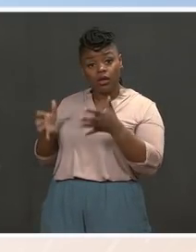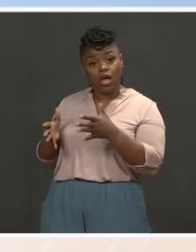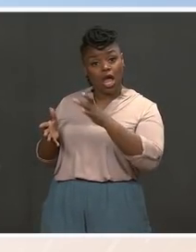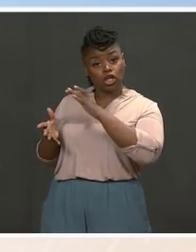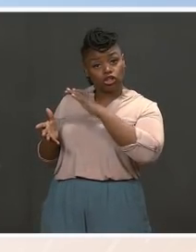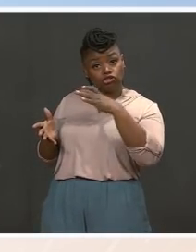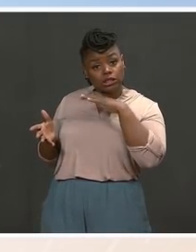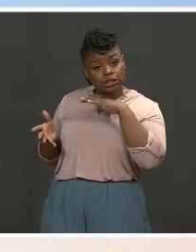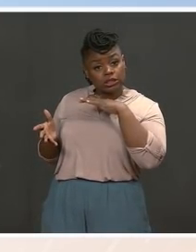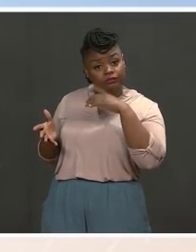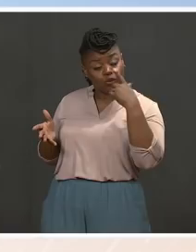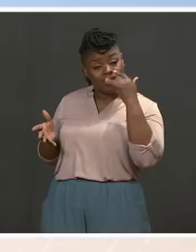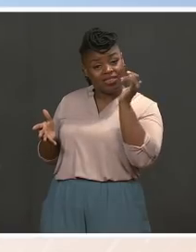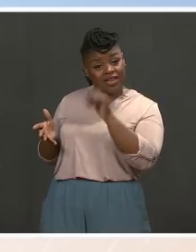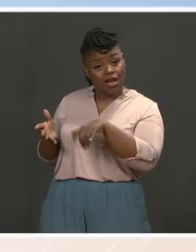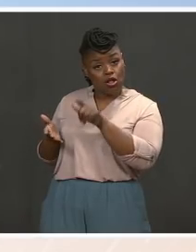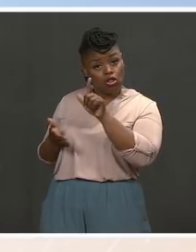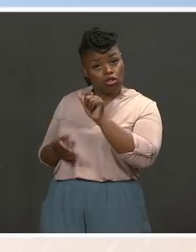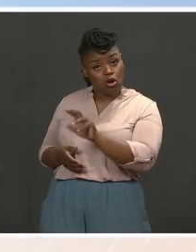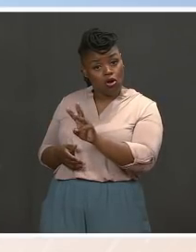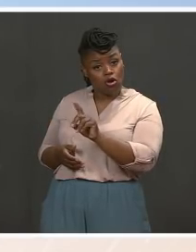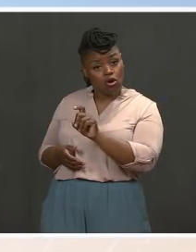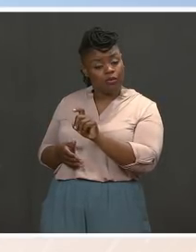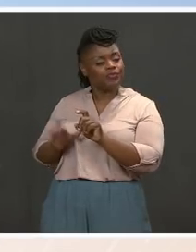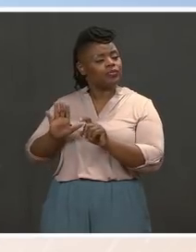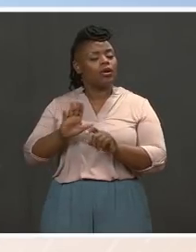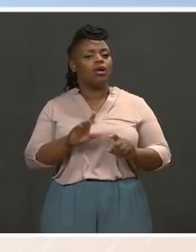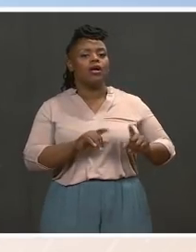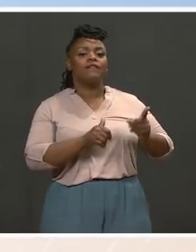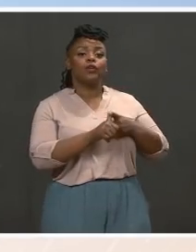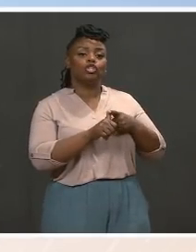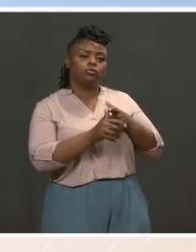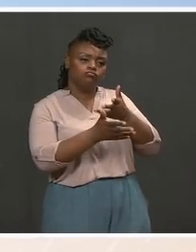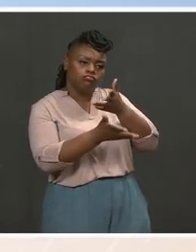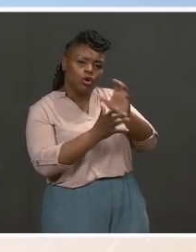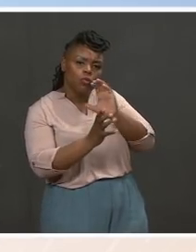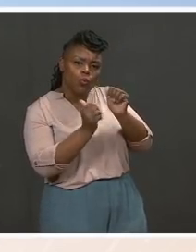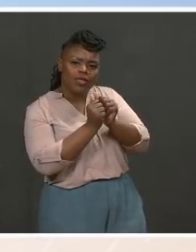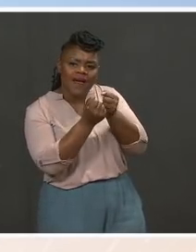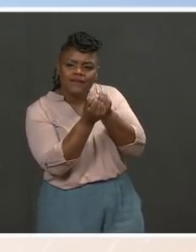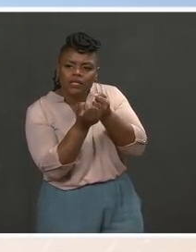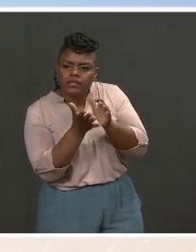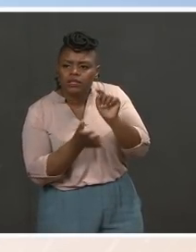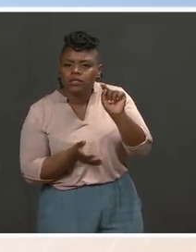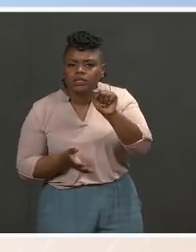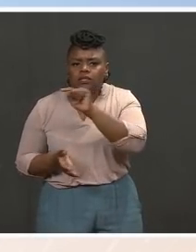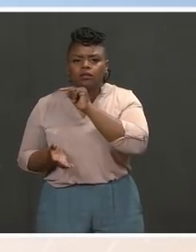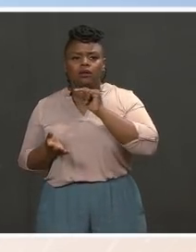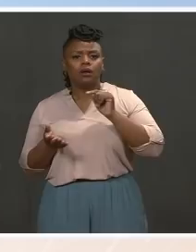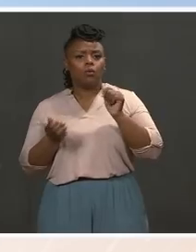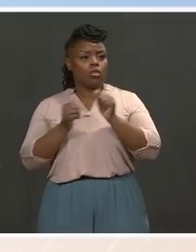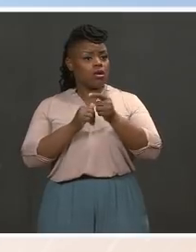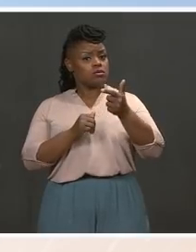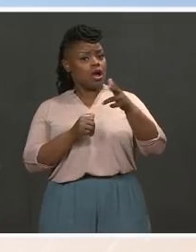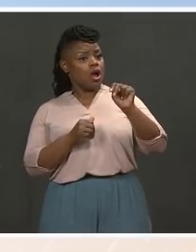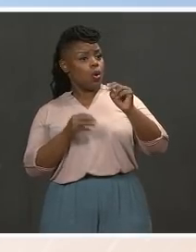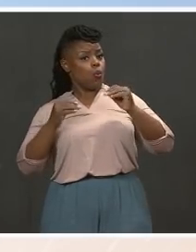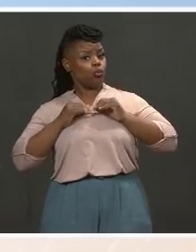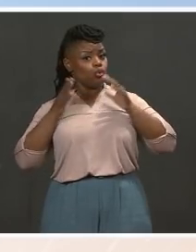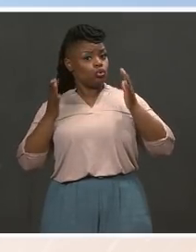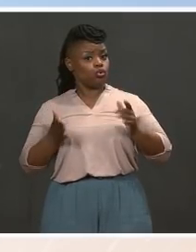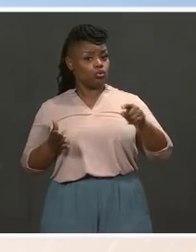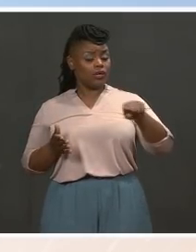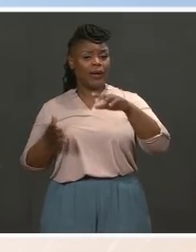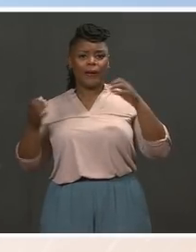the advocates. It's communicating with outside groups, with gun owners, many of whom will tell you that they don't believe they they would